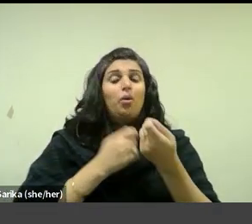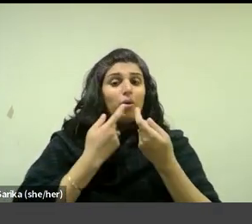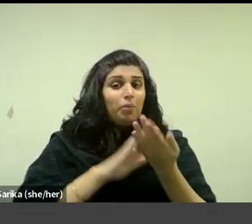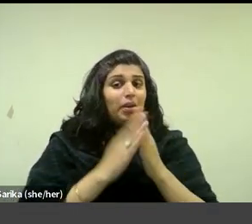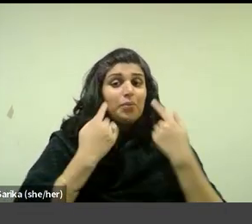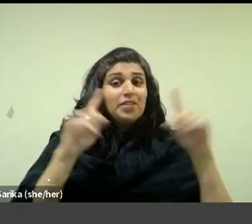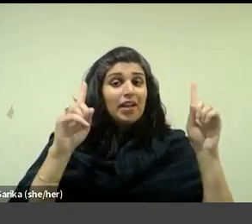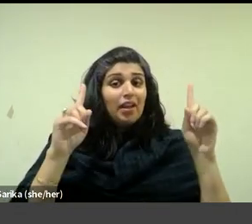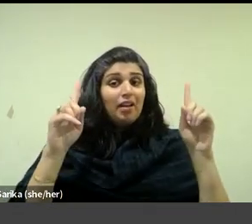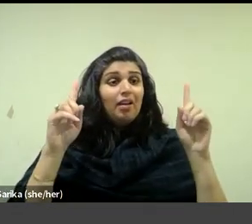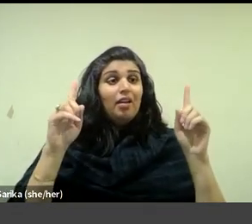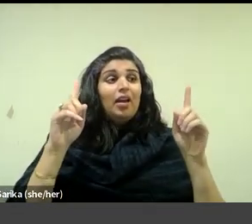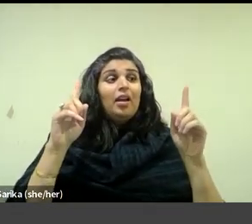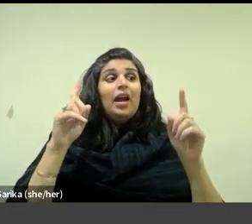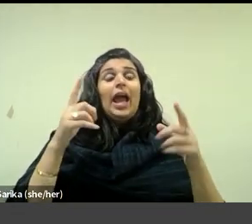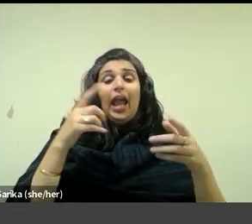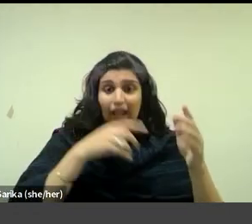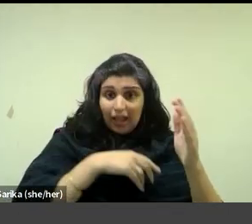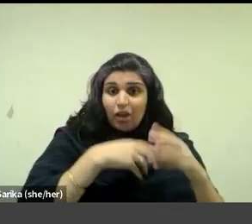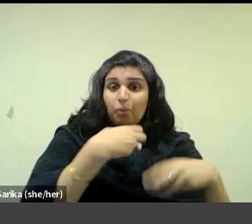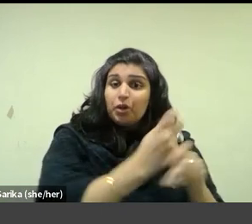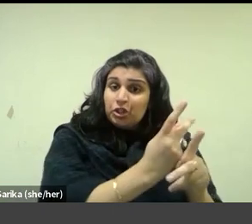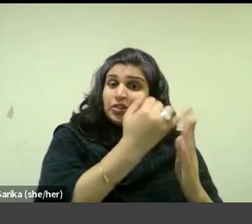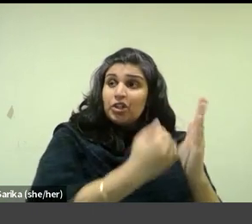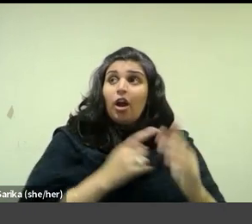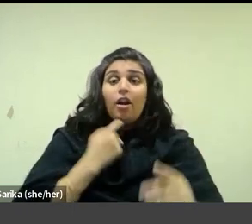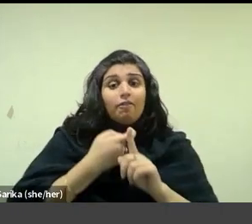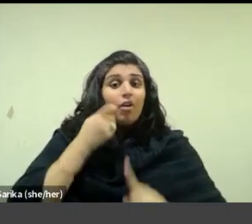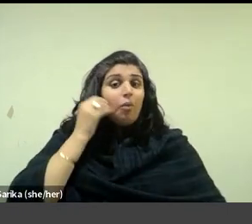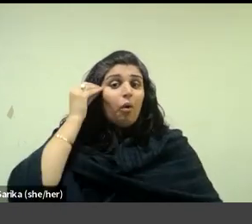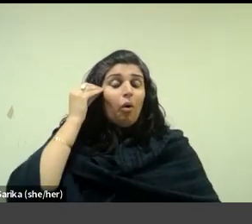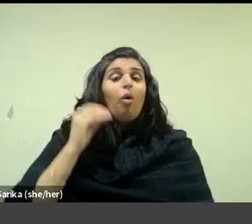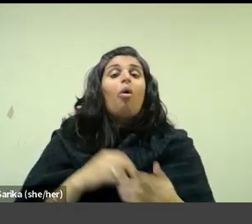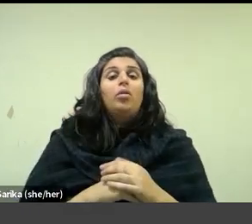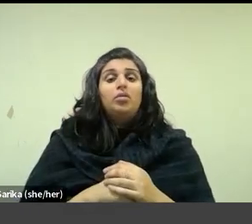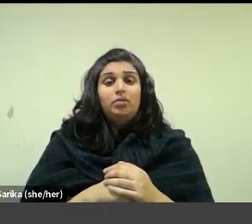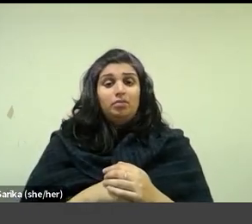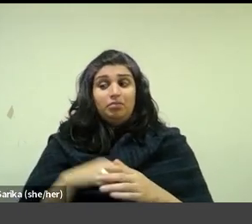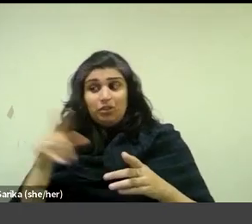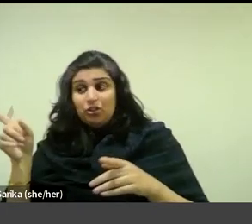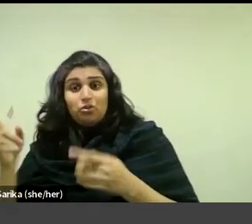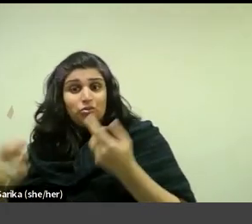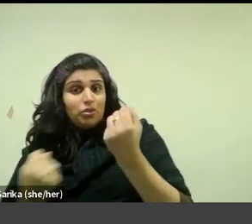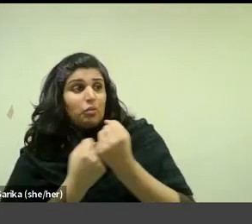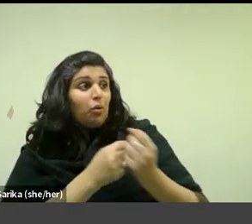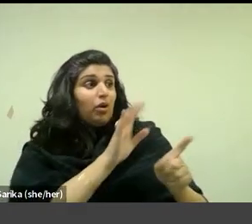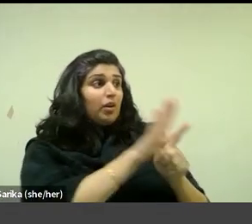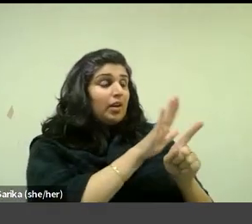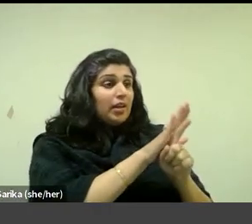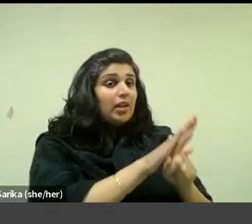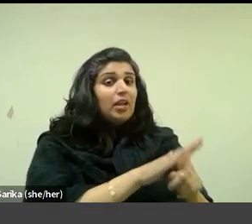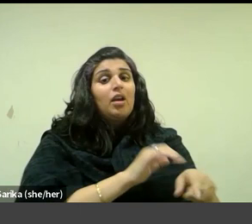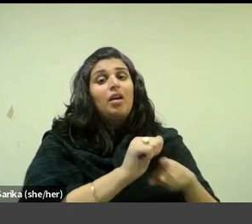and makes at home. In these apartments, Madame Vuillard further supported her son's practice by means of